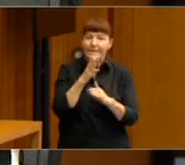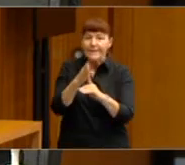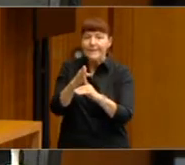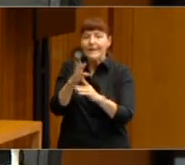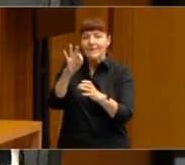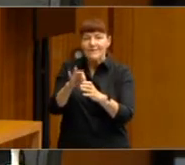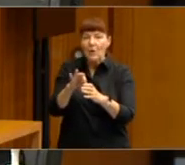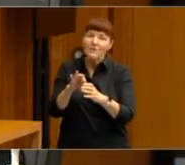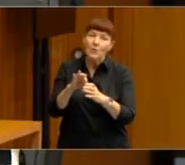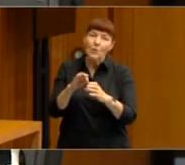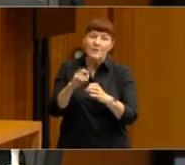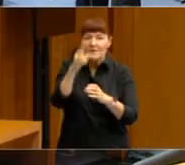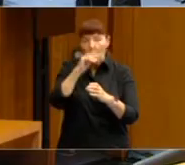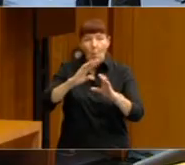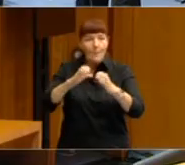independence.